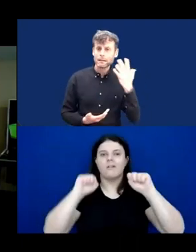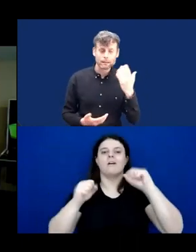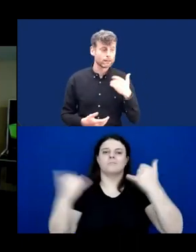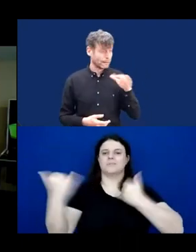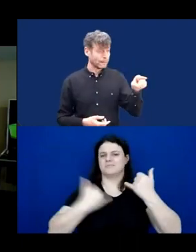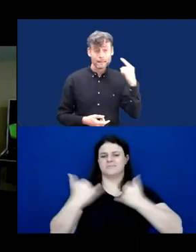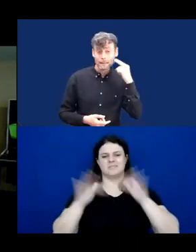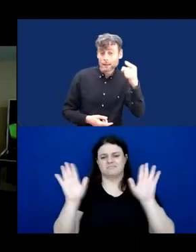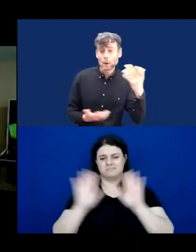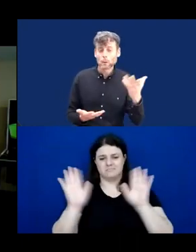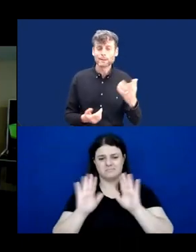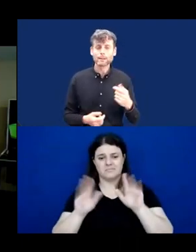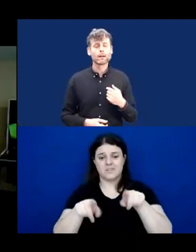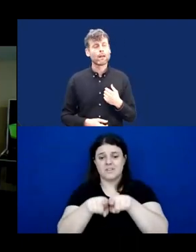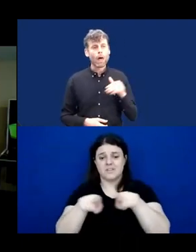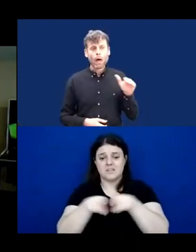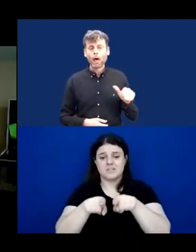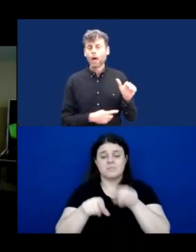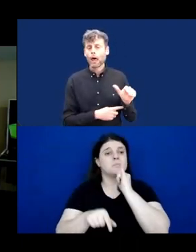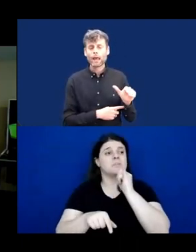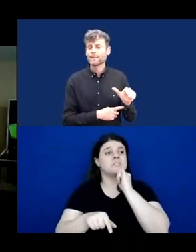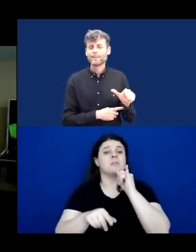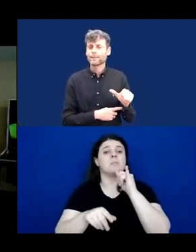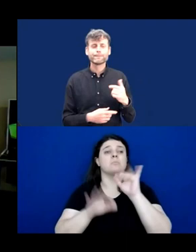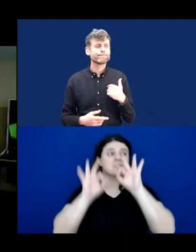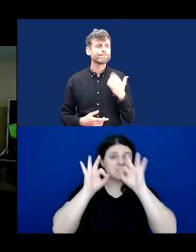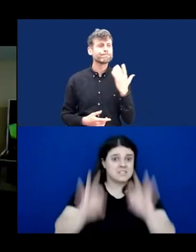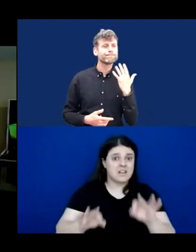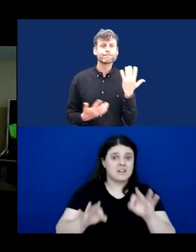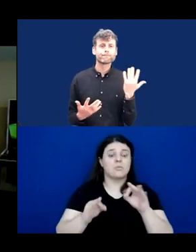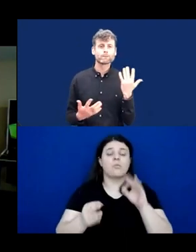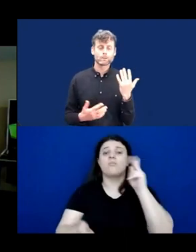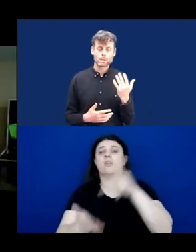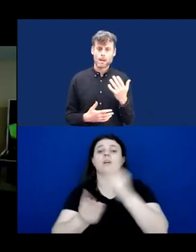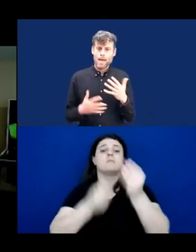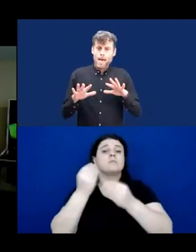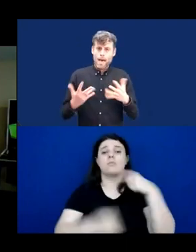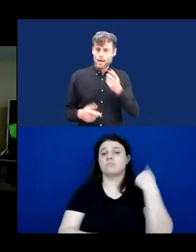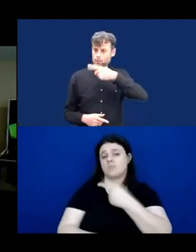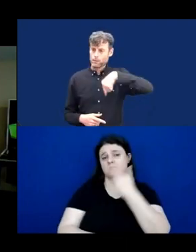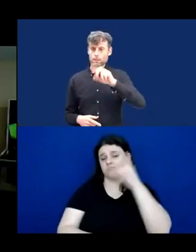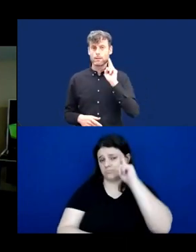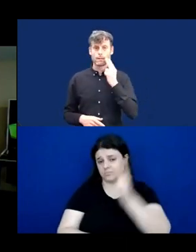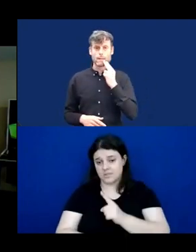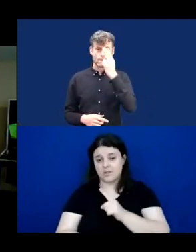reliable sources of information for us. So what we thought we would do is get in touch directly with one another and with our environment.